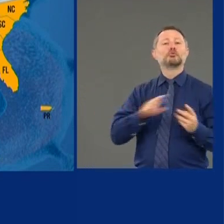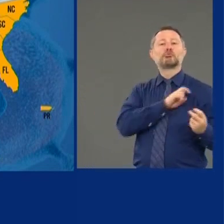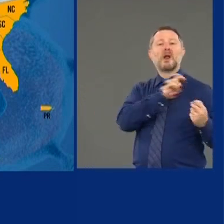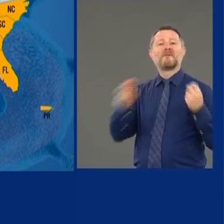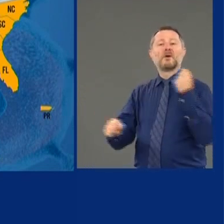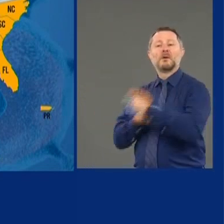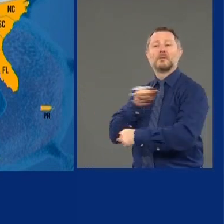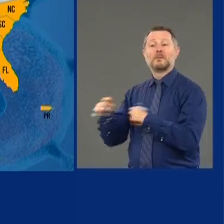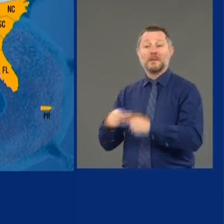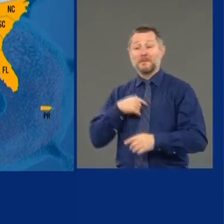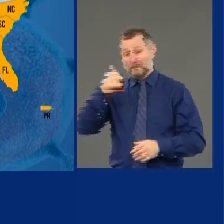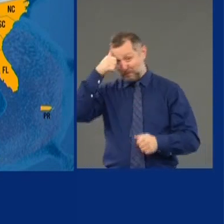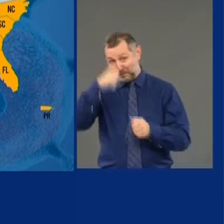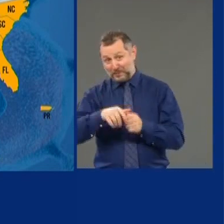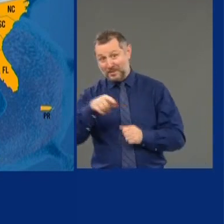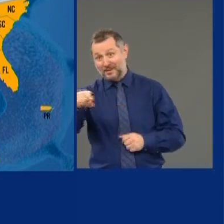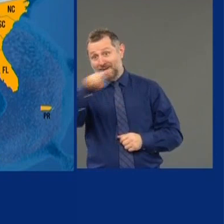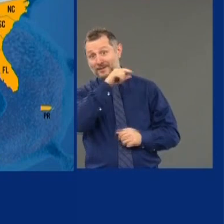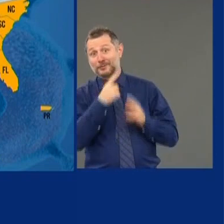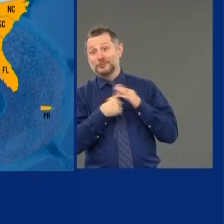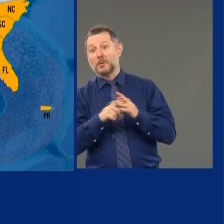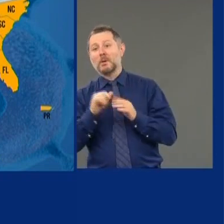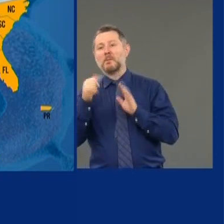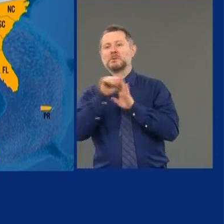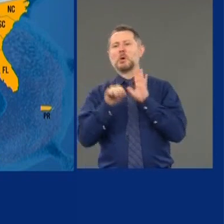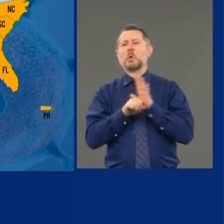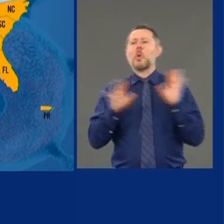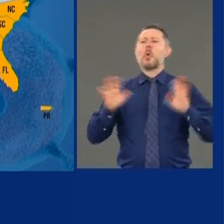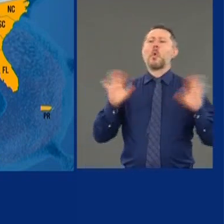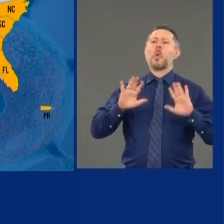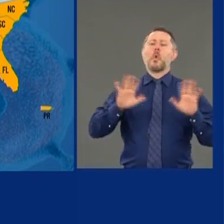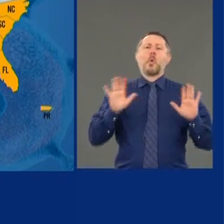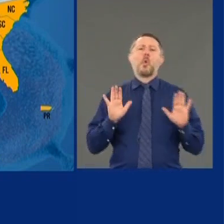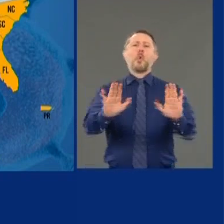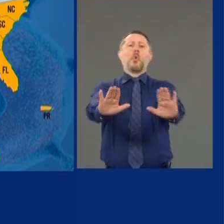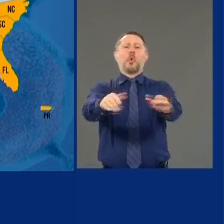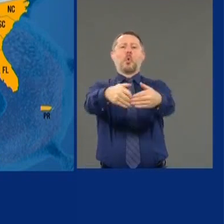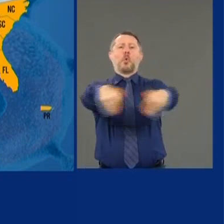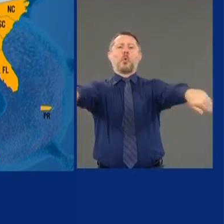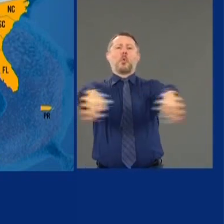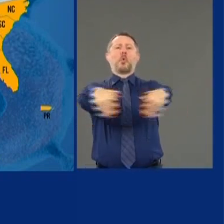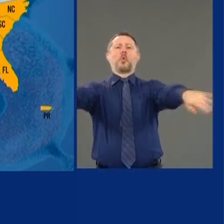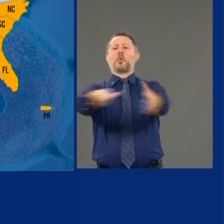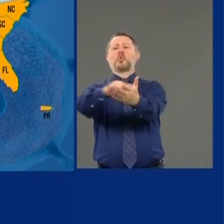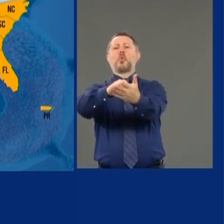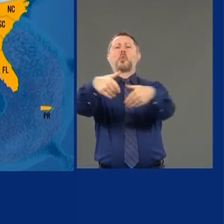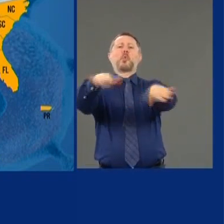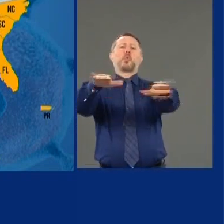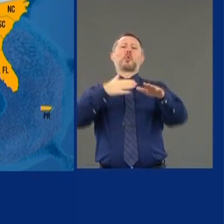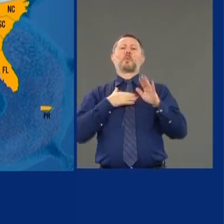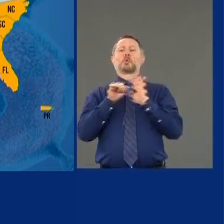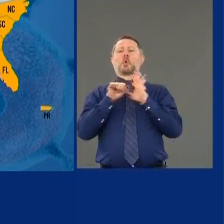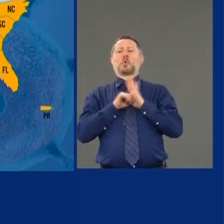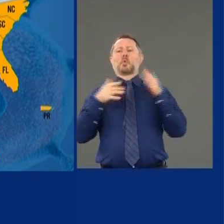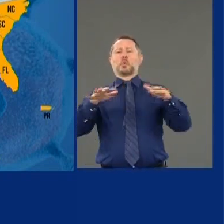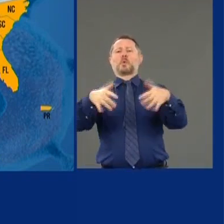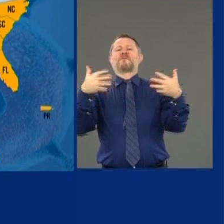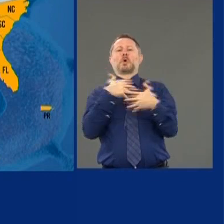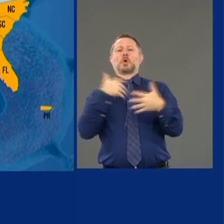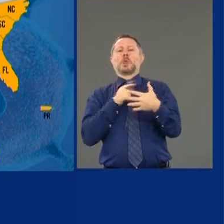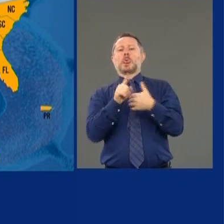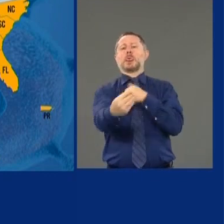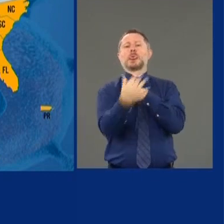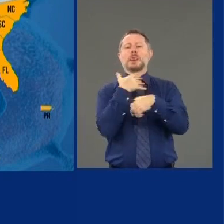Remember when we started, other states were saying we don't want people from New York coming to our state because we're we're afraid they'll bring the